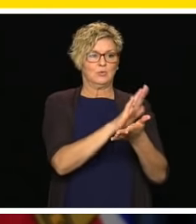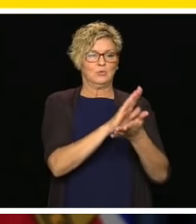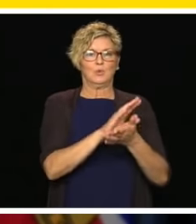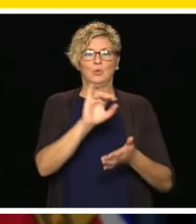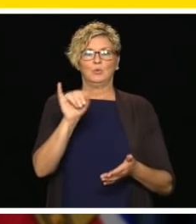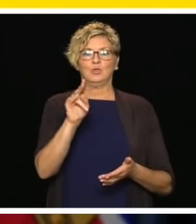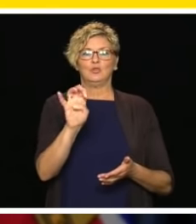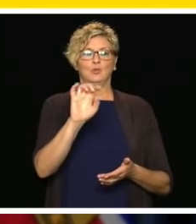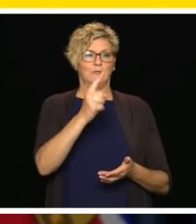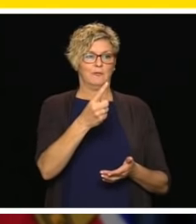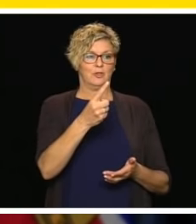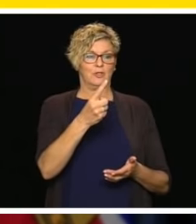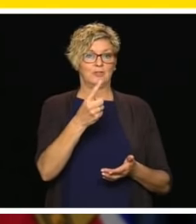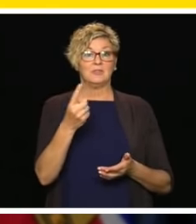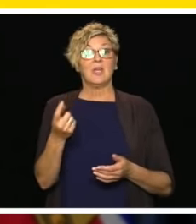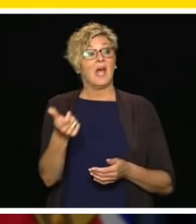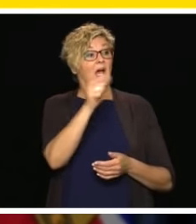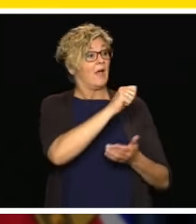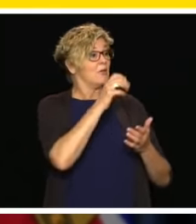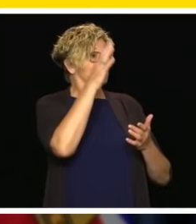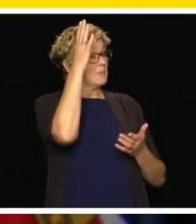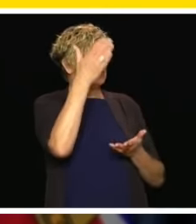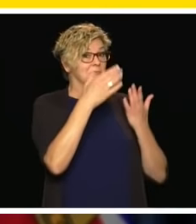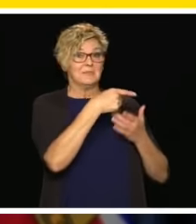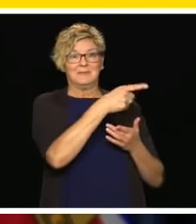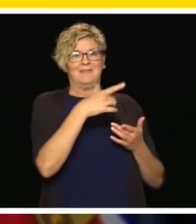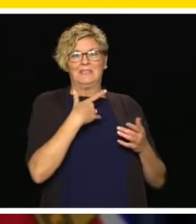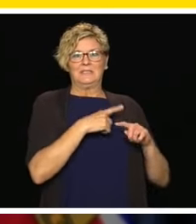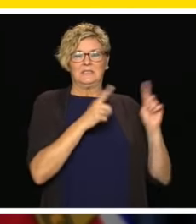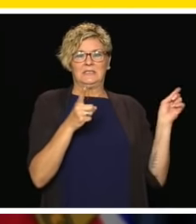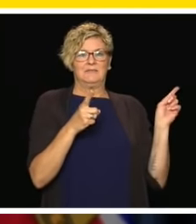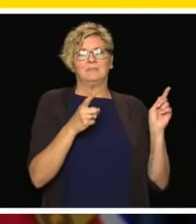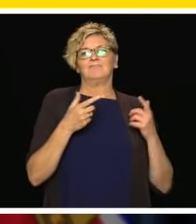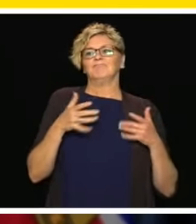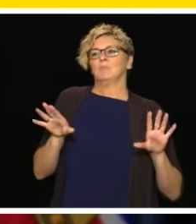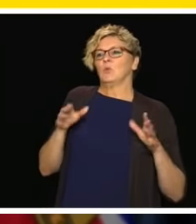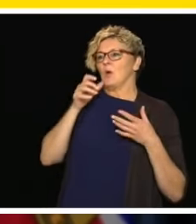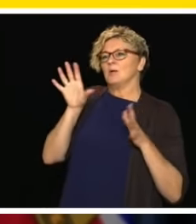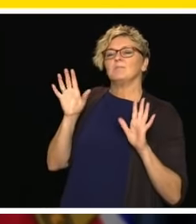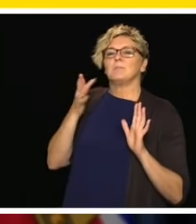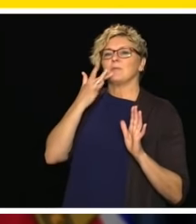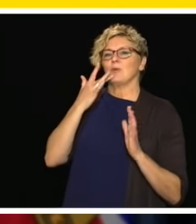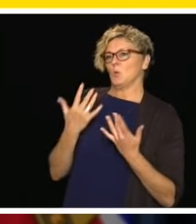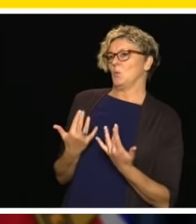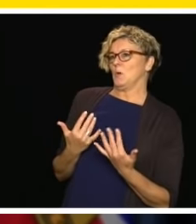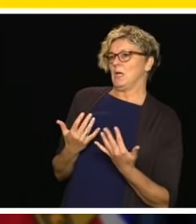You have to do what's right for you and your situation and make those decisions for